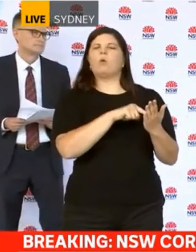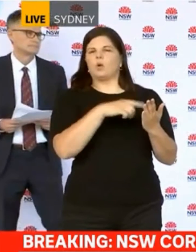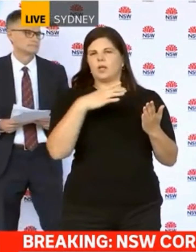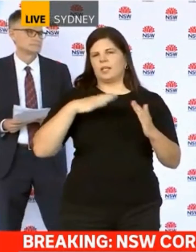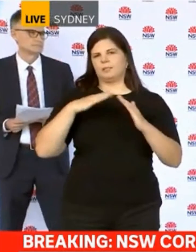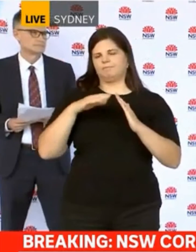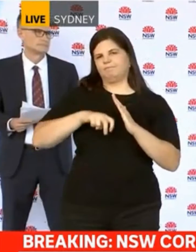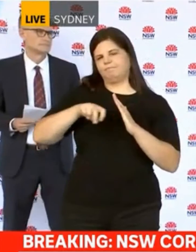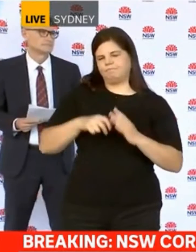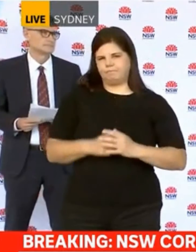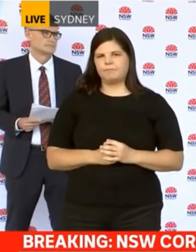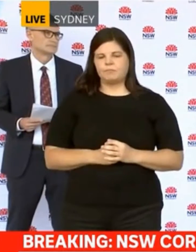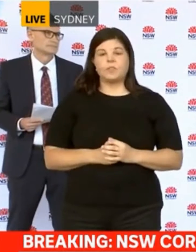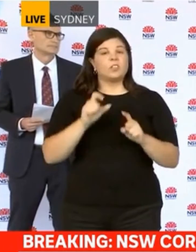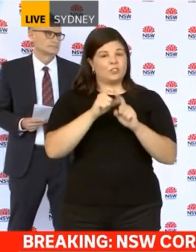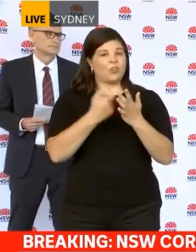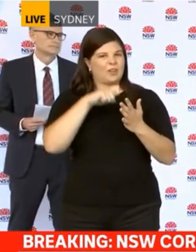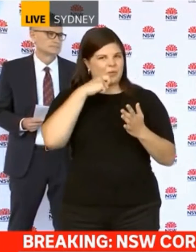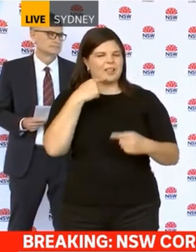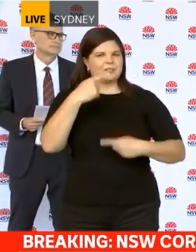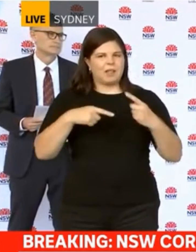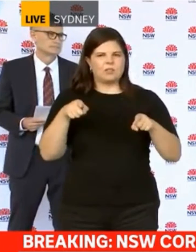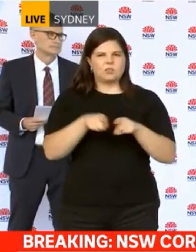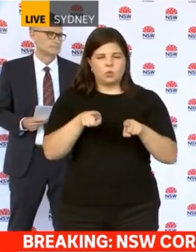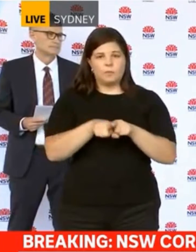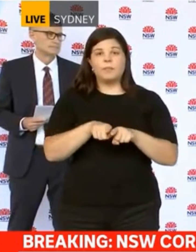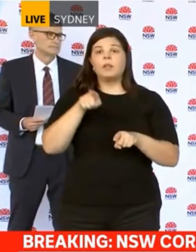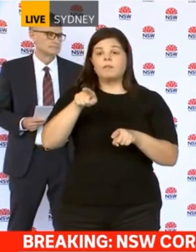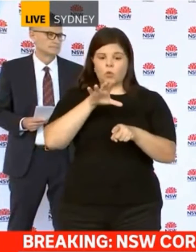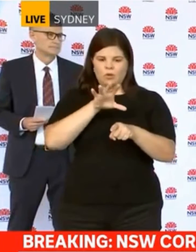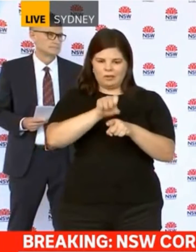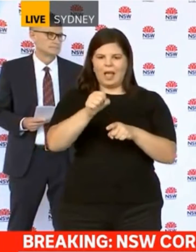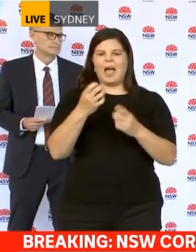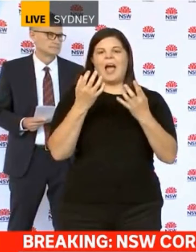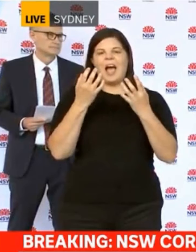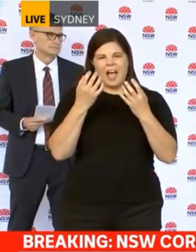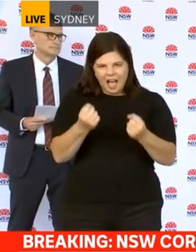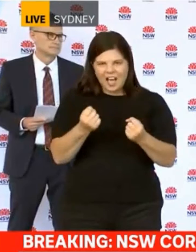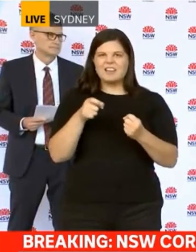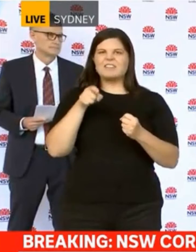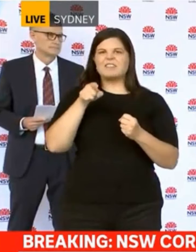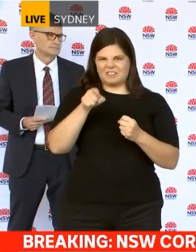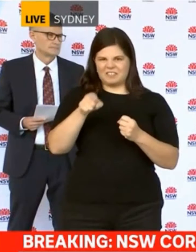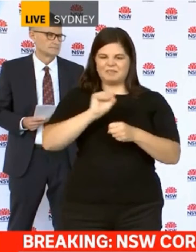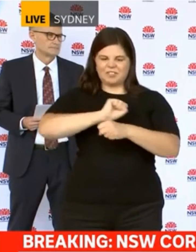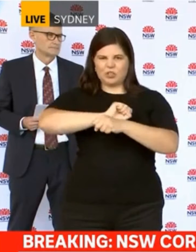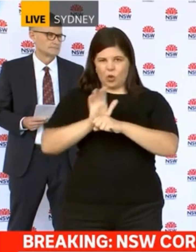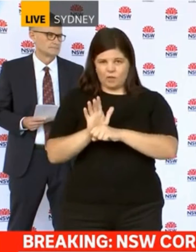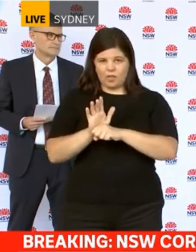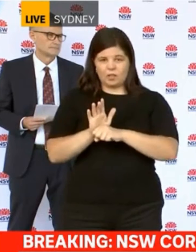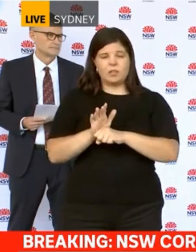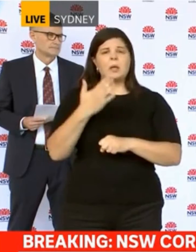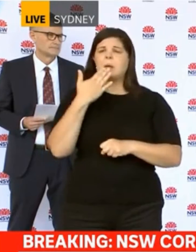please make sure that if you are deemed to be positive or deemed to have been contacted by health officials feel